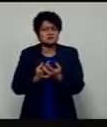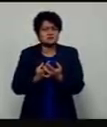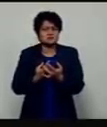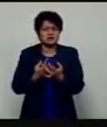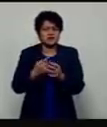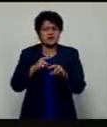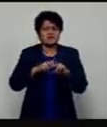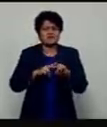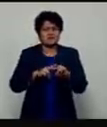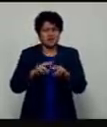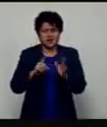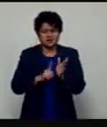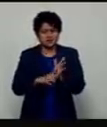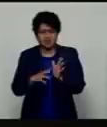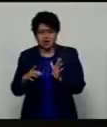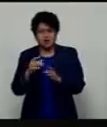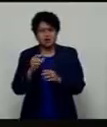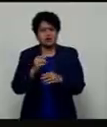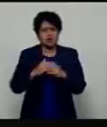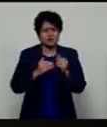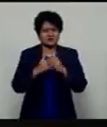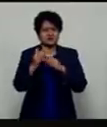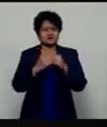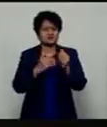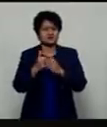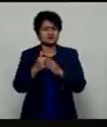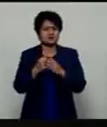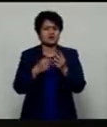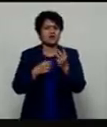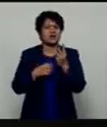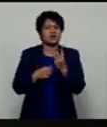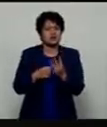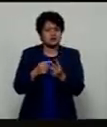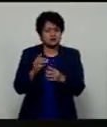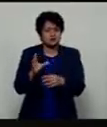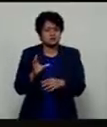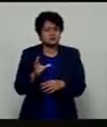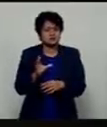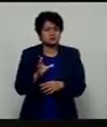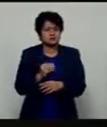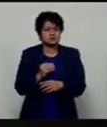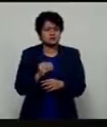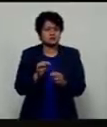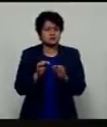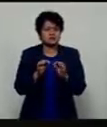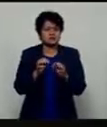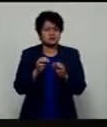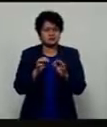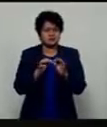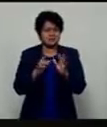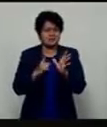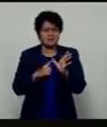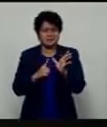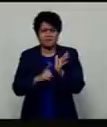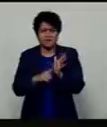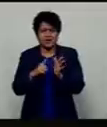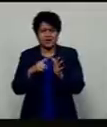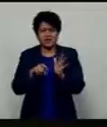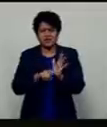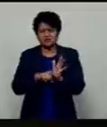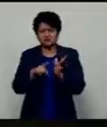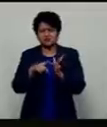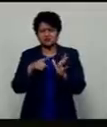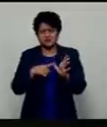construction with two cases, three cases, three cases rather, at Tug Bellaria, and one case each at